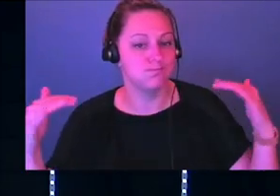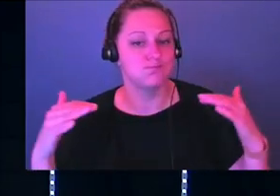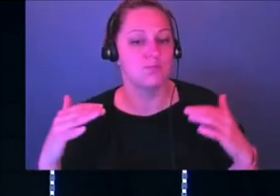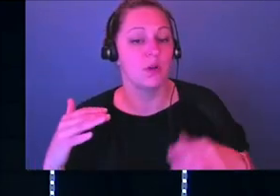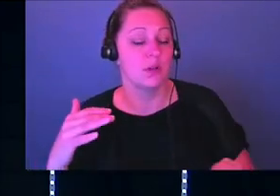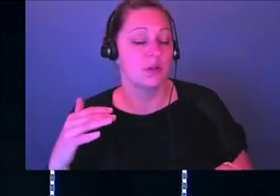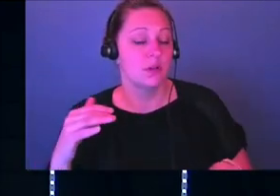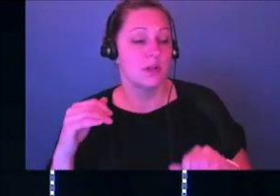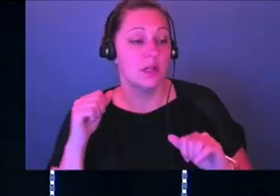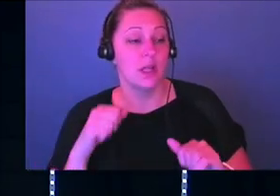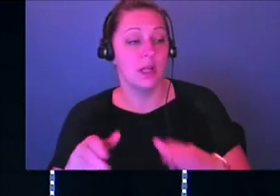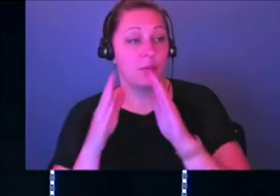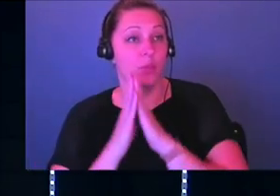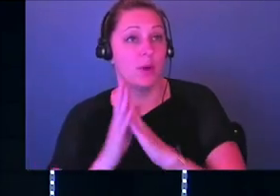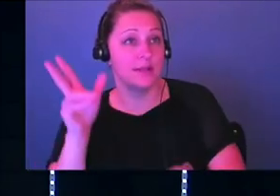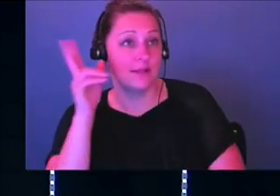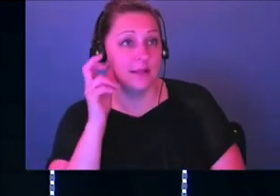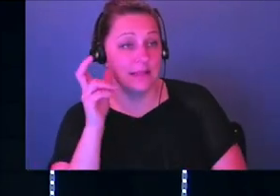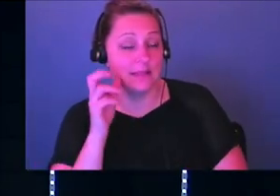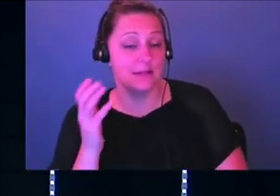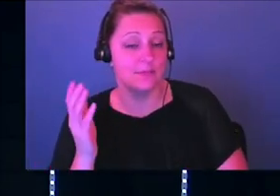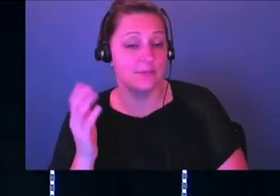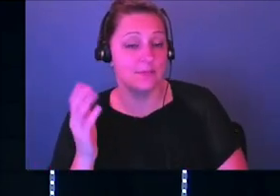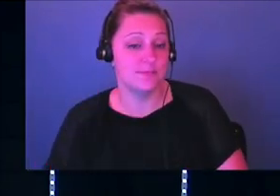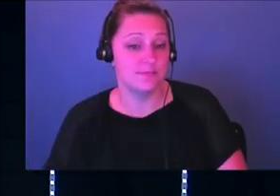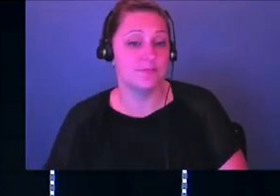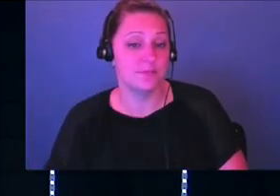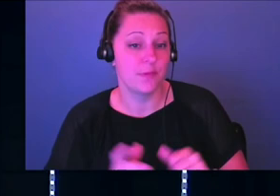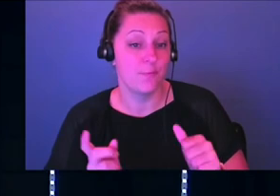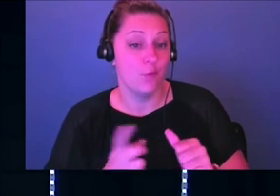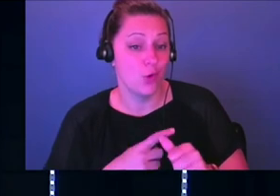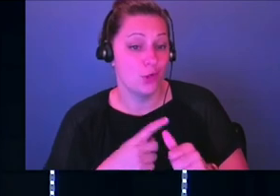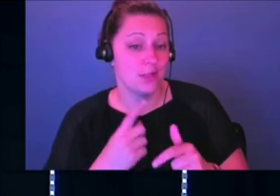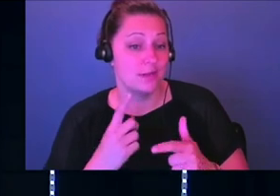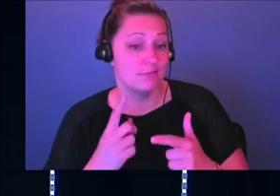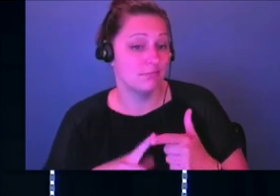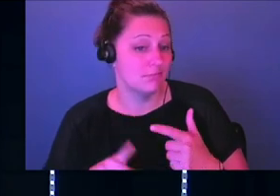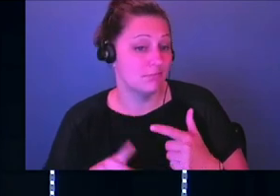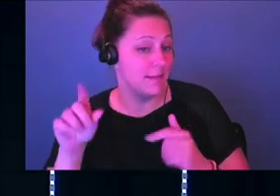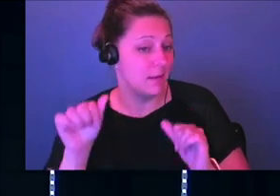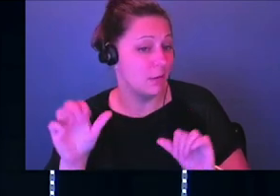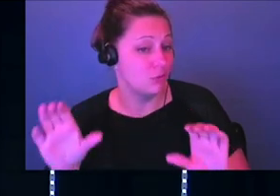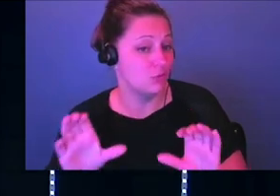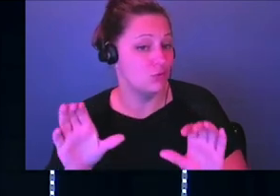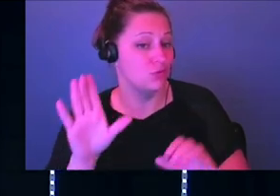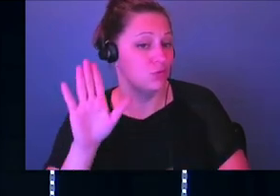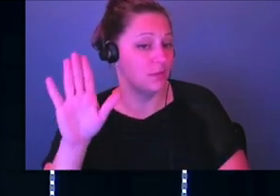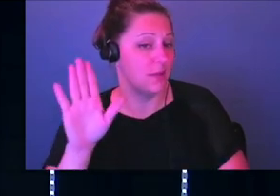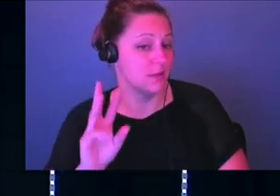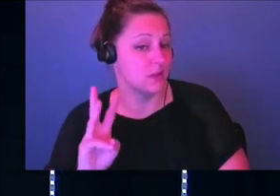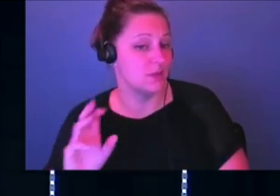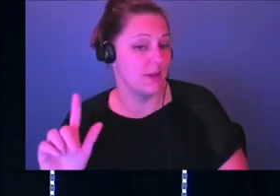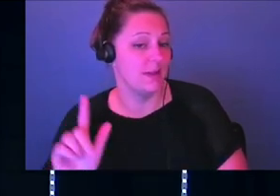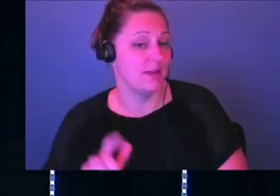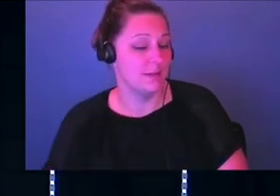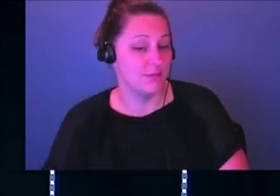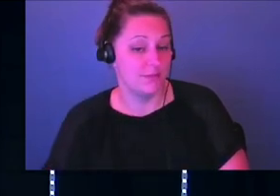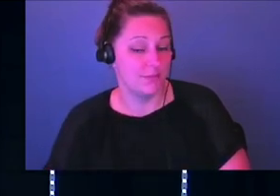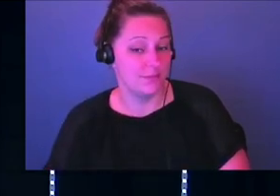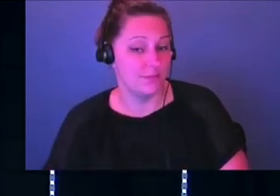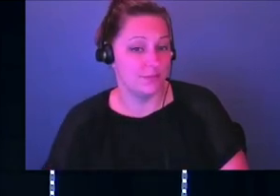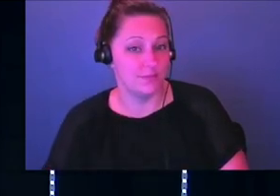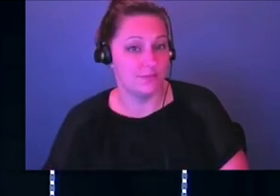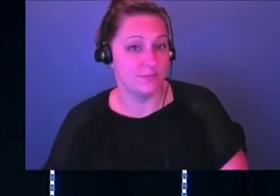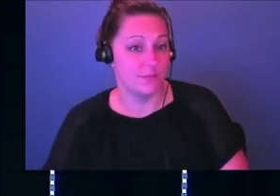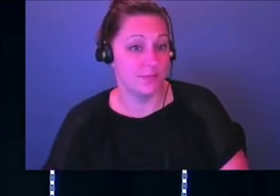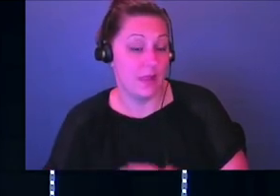to a place where we can just praise and listen first so that he can do what only he can do. So maybe he wants to do that for you today. Maybe it's